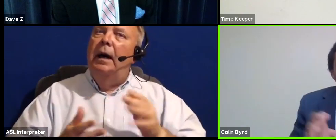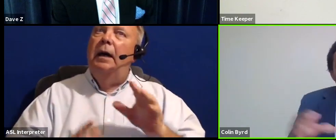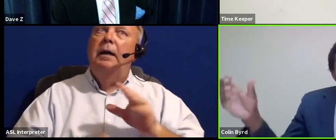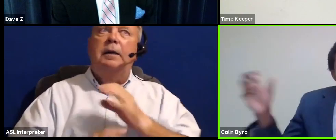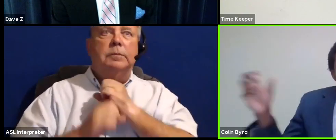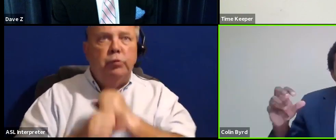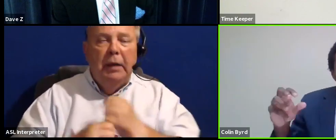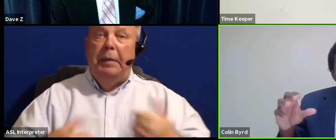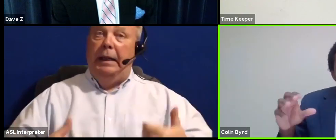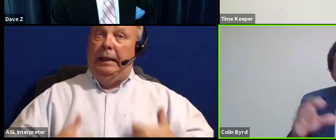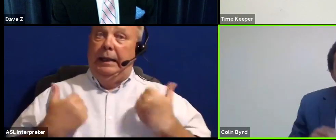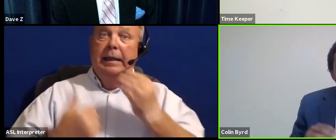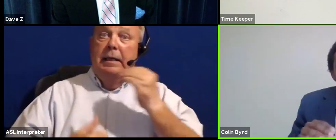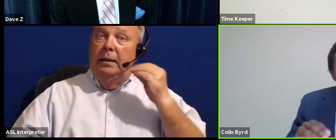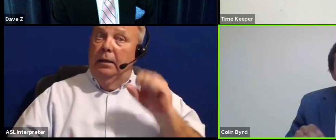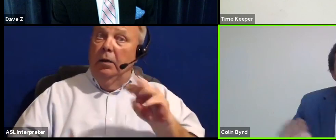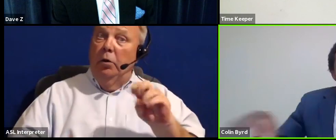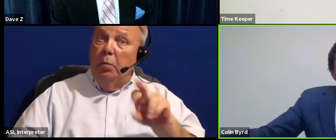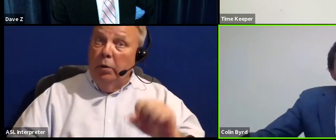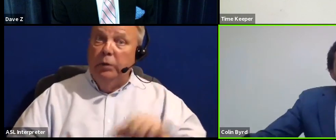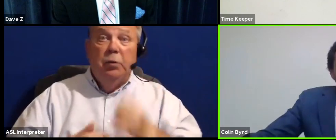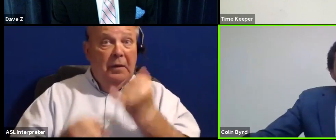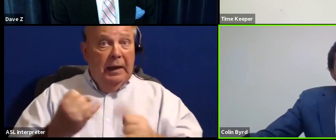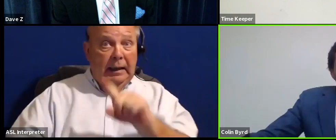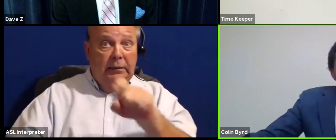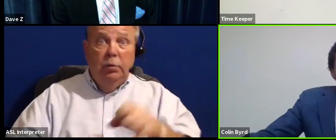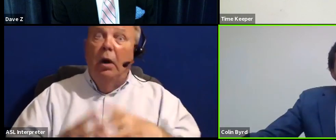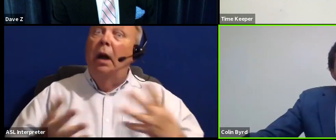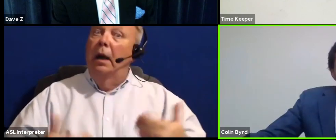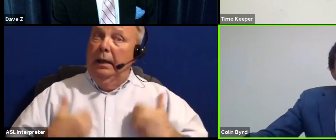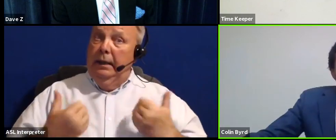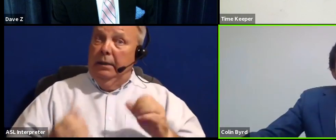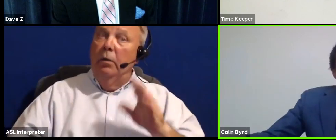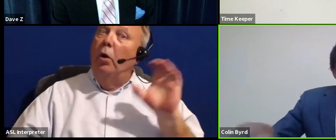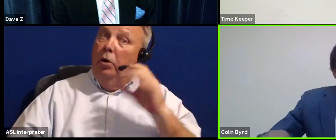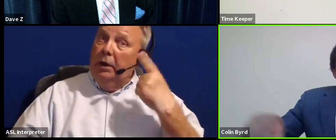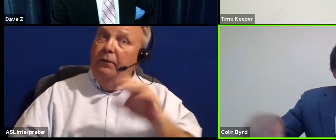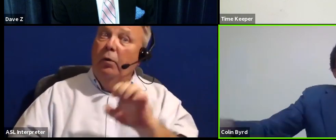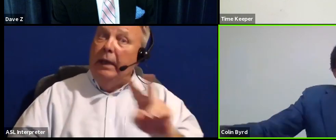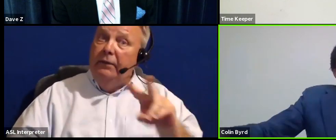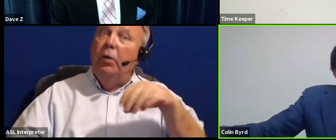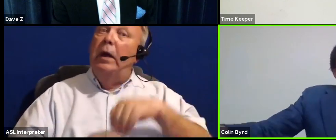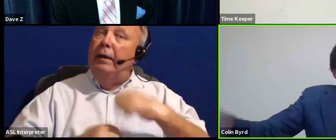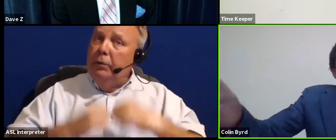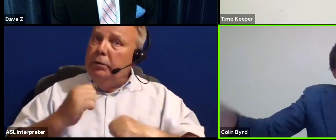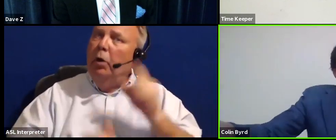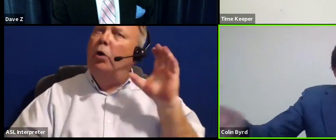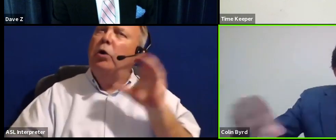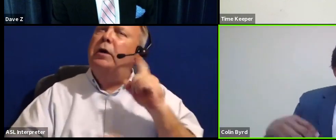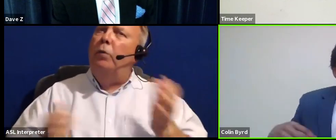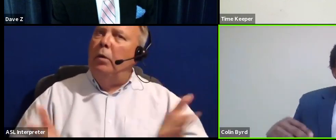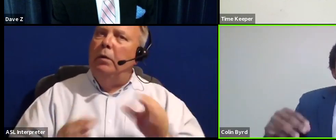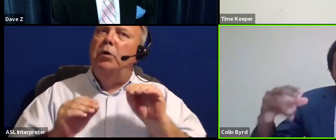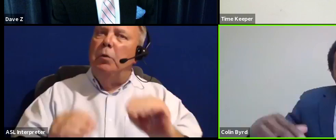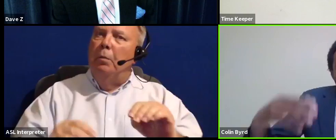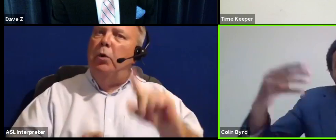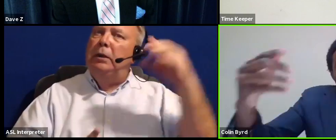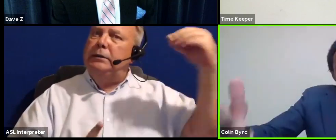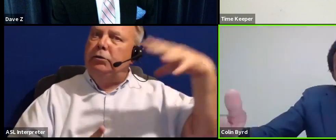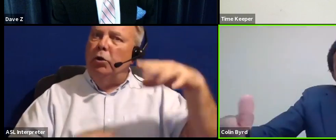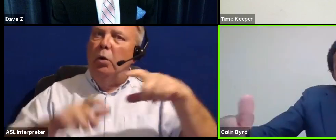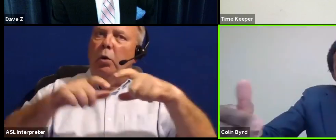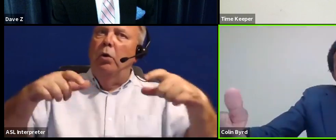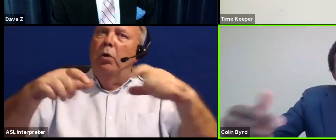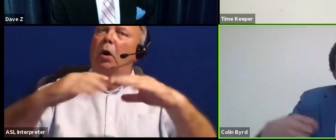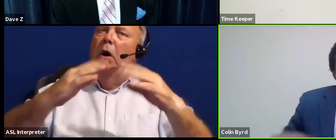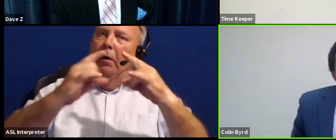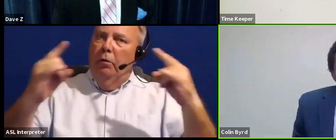in with the last question, because a lot of young homeowners are looking for electric vehicle infrastructure, looking for incentives to put solar on their roofs. I actually